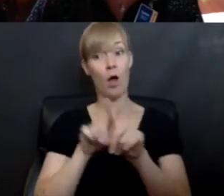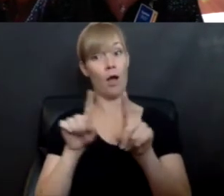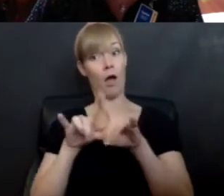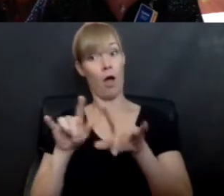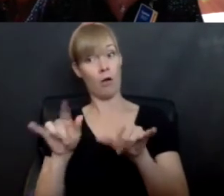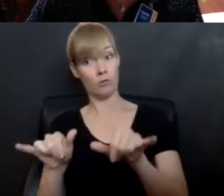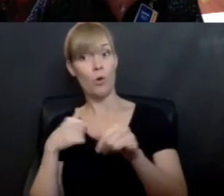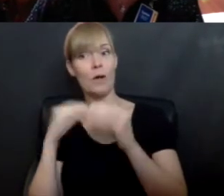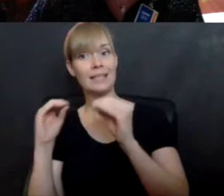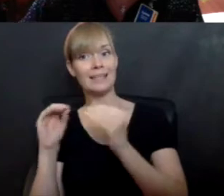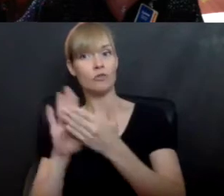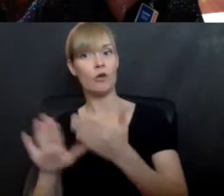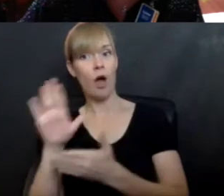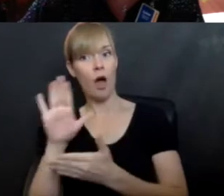books.